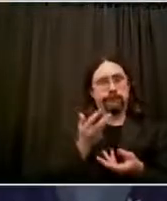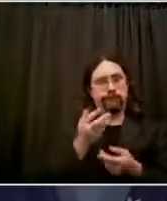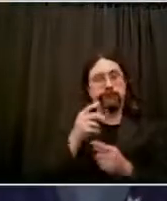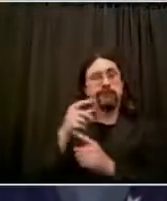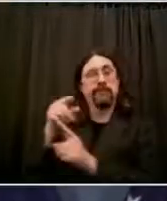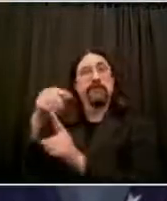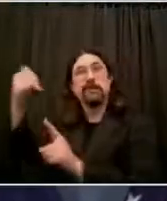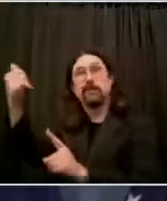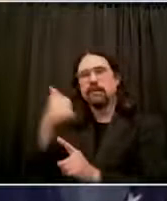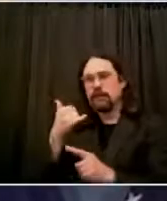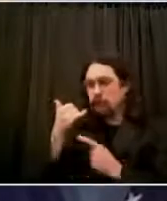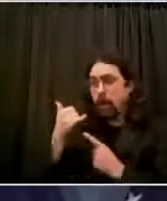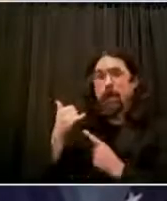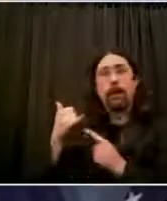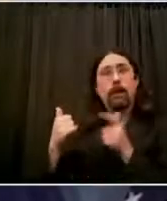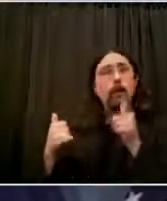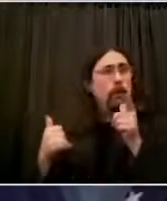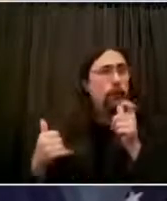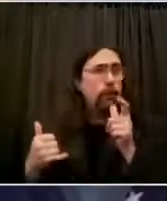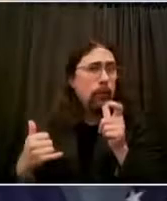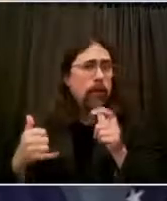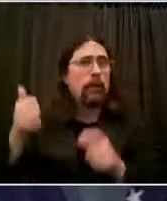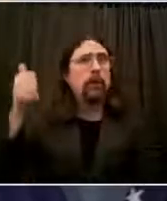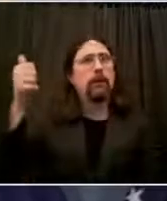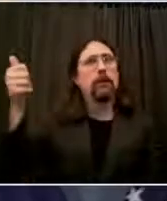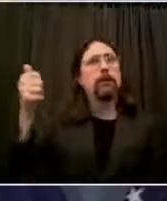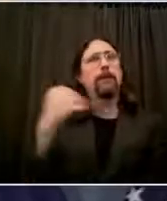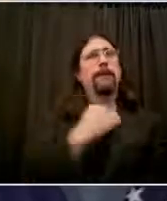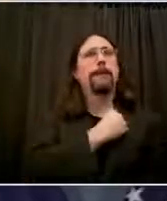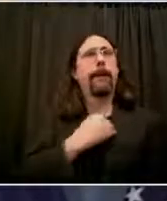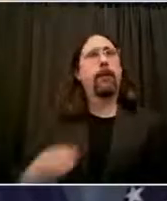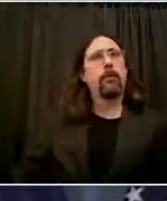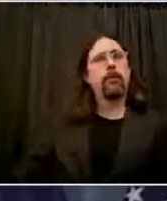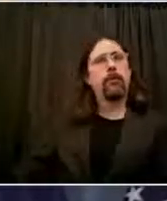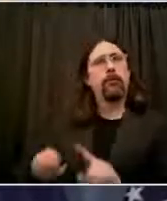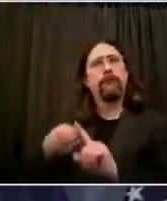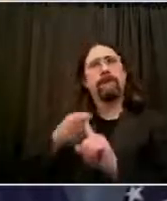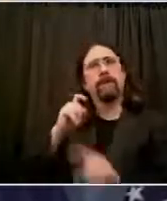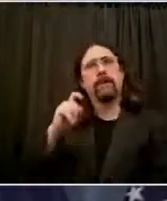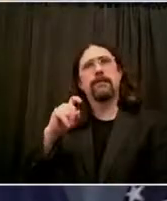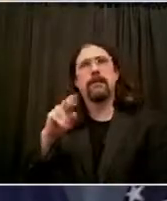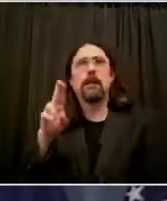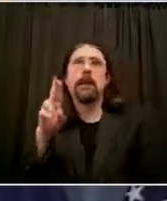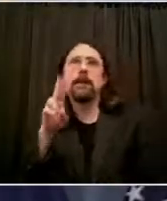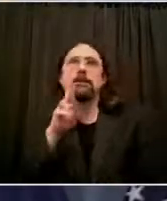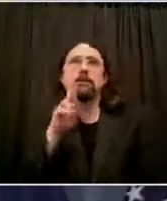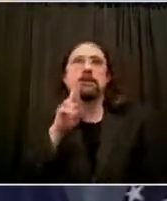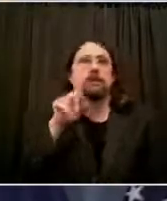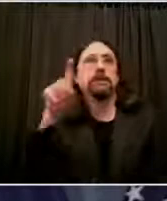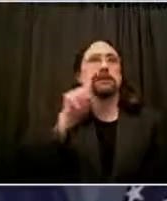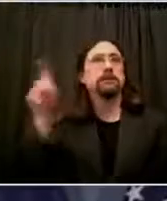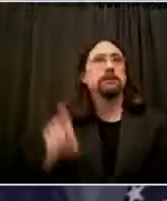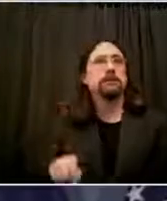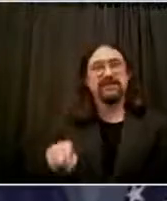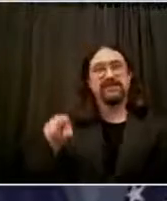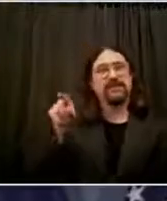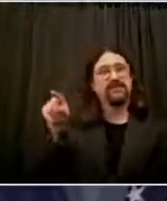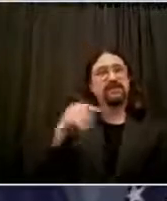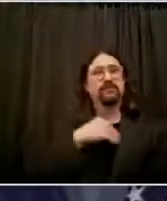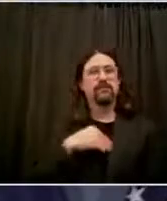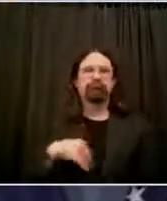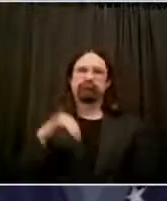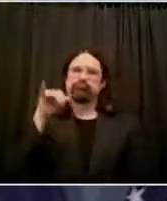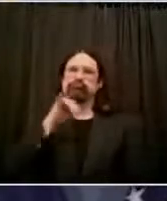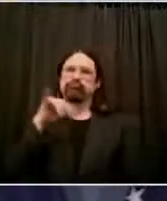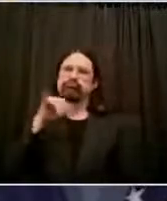is an extraordinary public servant who's dealt with amazing, painful challenges in his city, amazingly difficult time